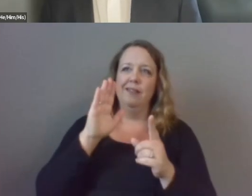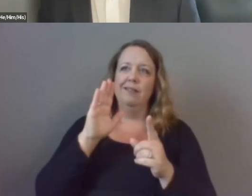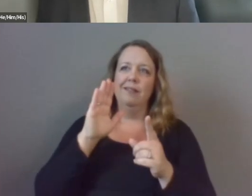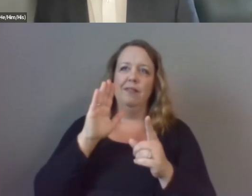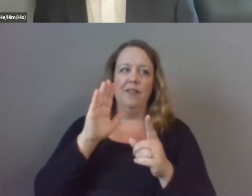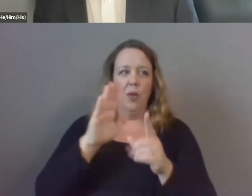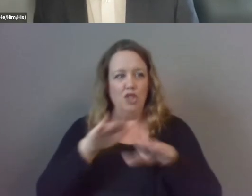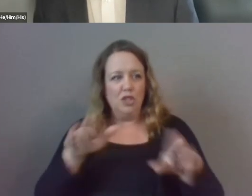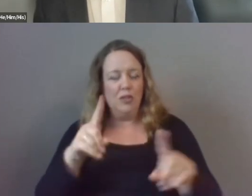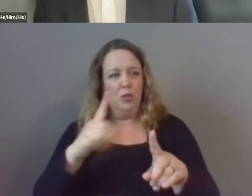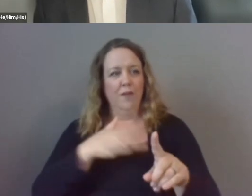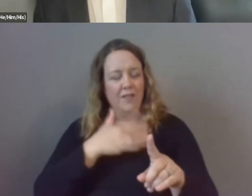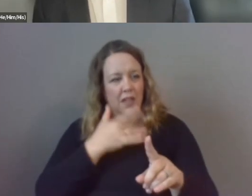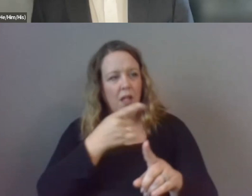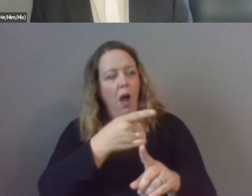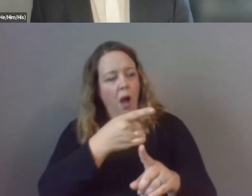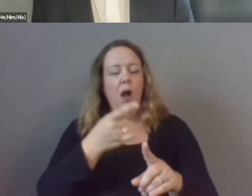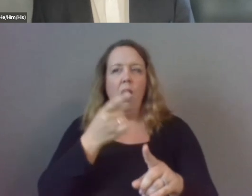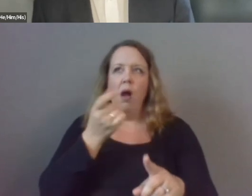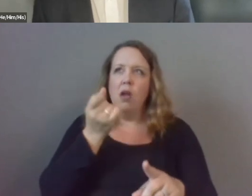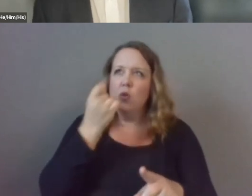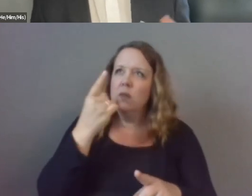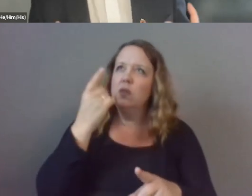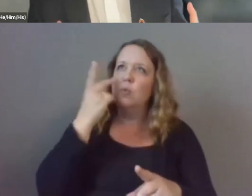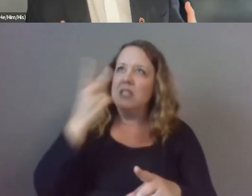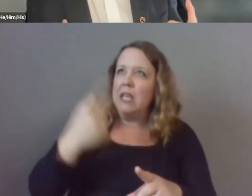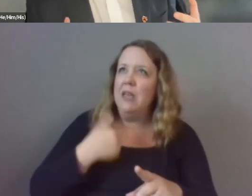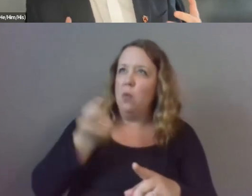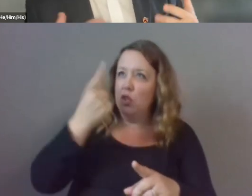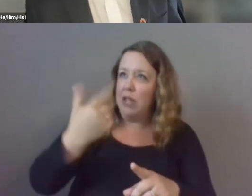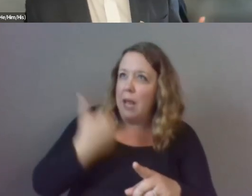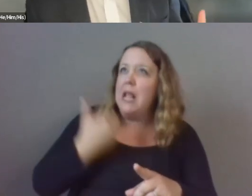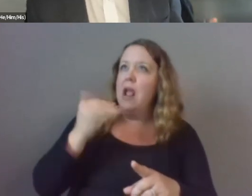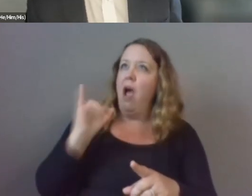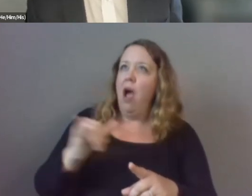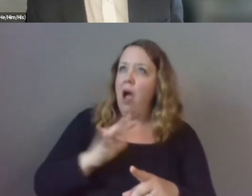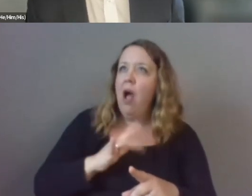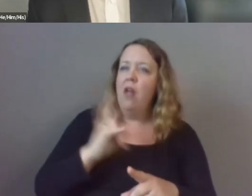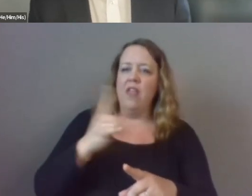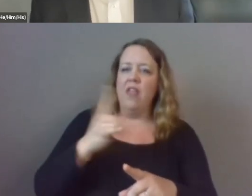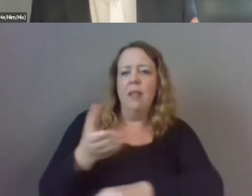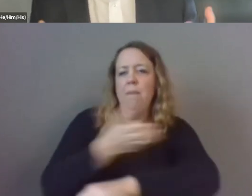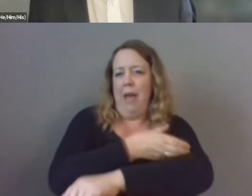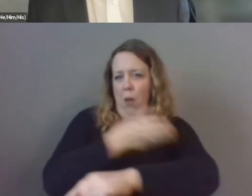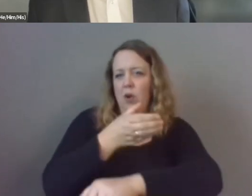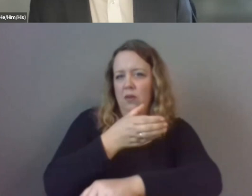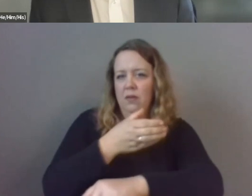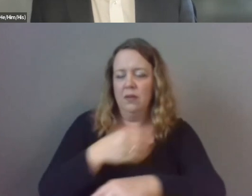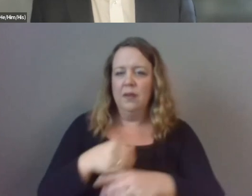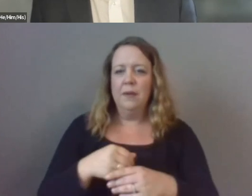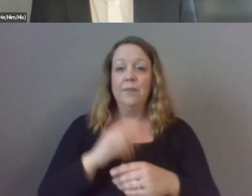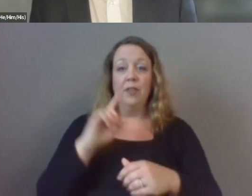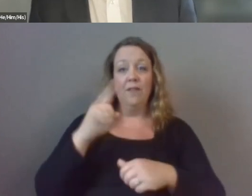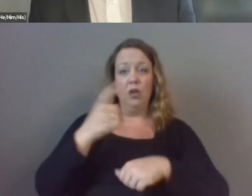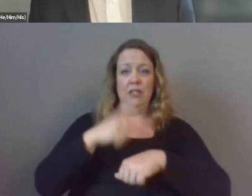is which is terrific and really an empowering place to be so the first time i felt as though you know i saw my